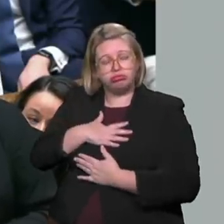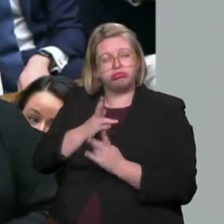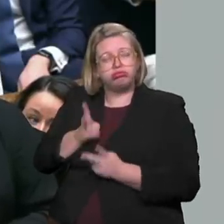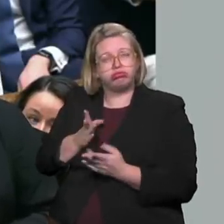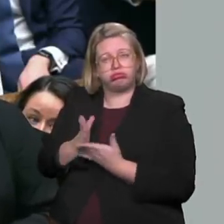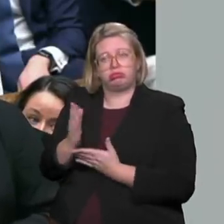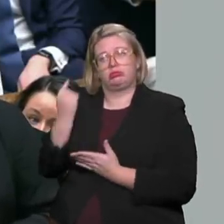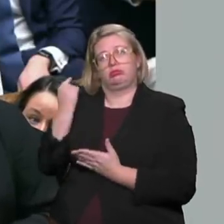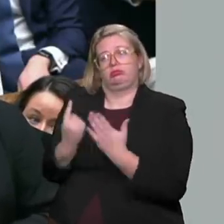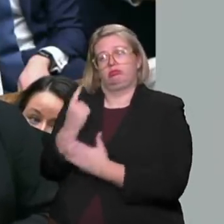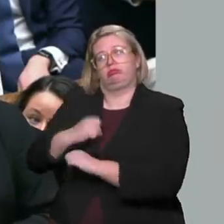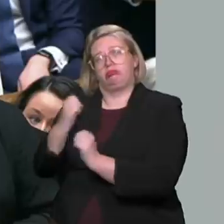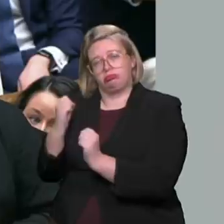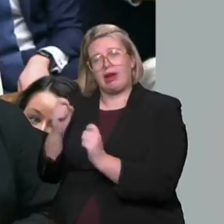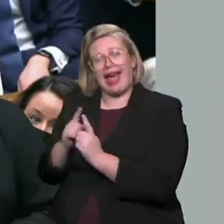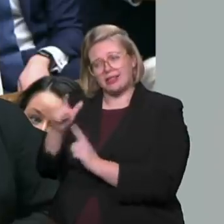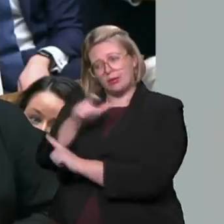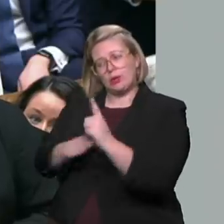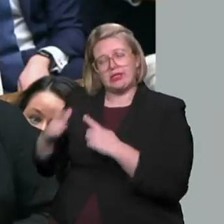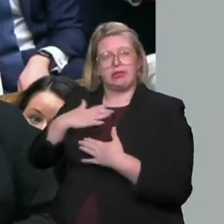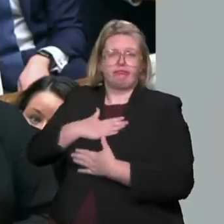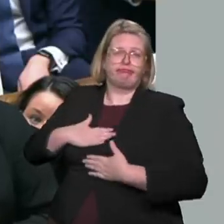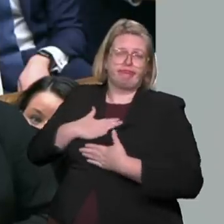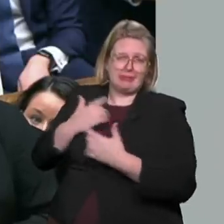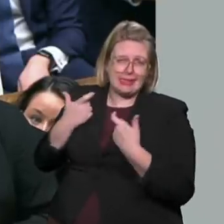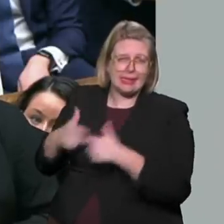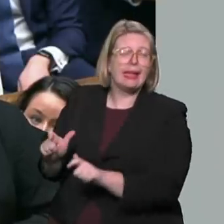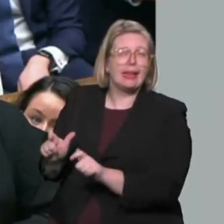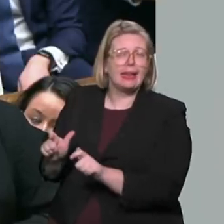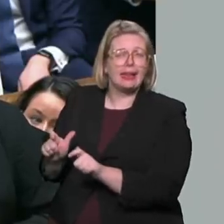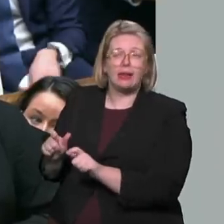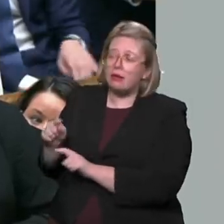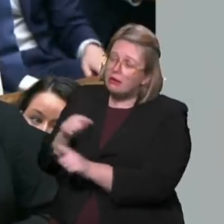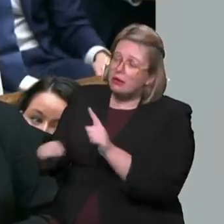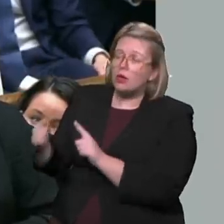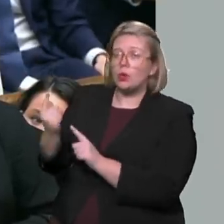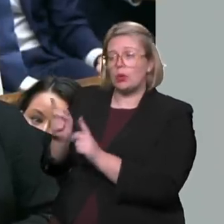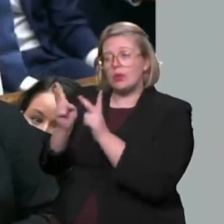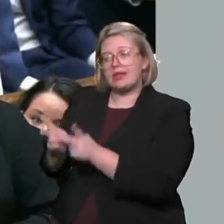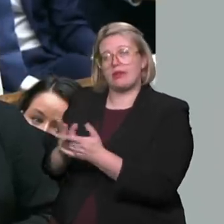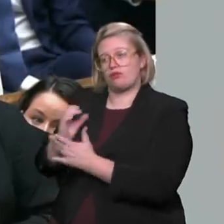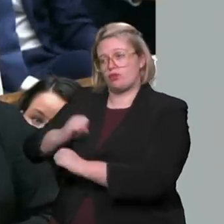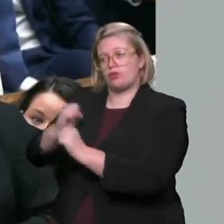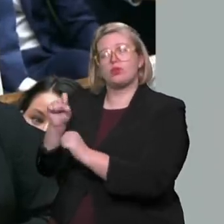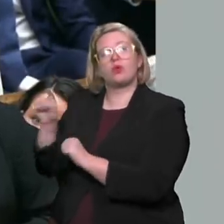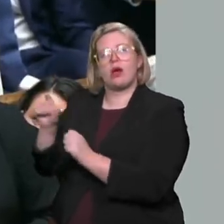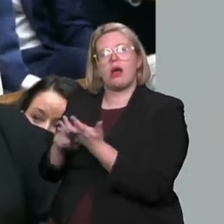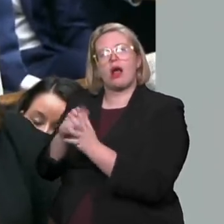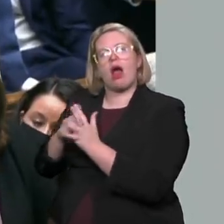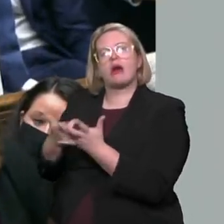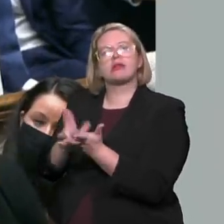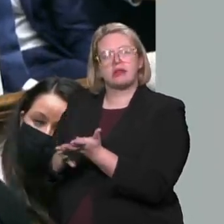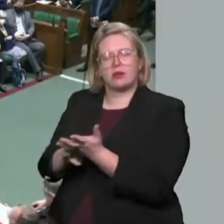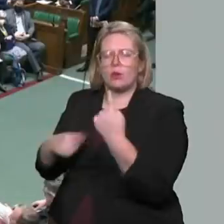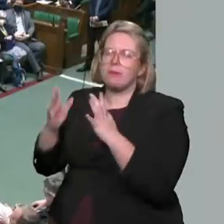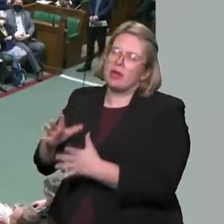and the continuing sorrow in the community, and in reflecting that the victims of the Clarkston disaster must never be forgotten.